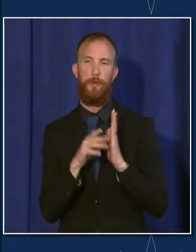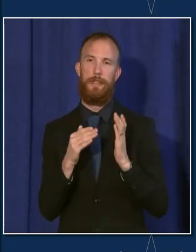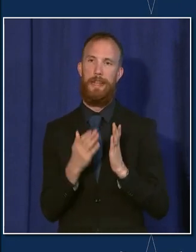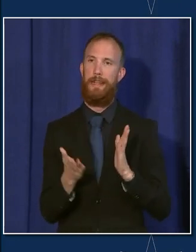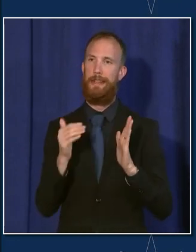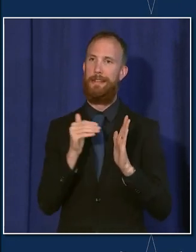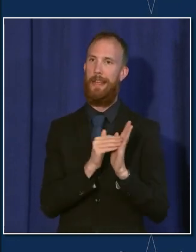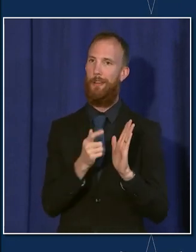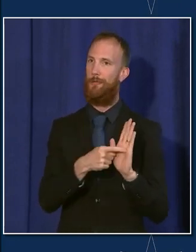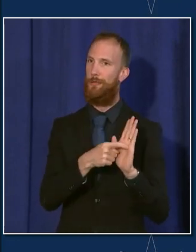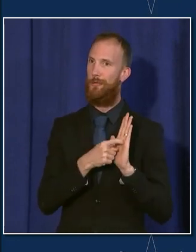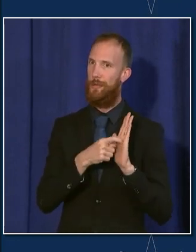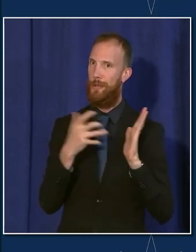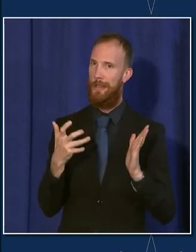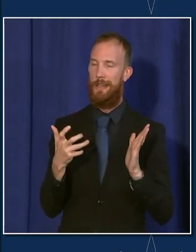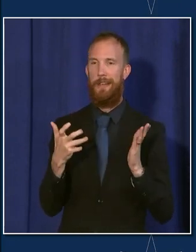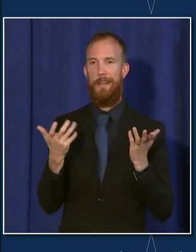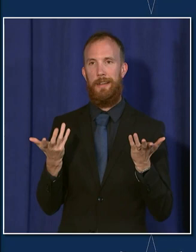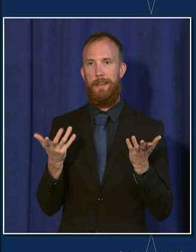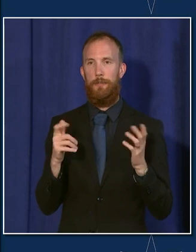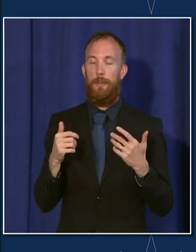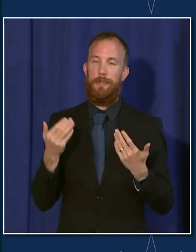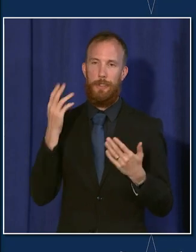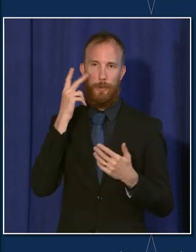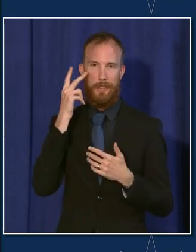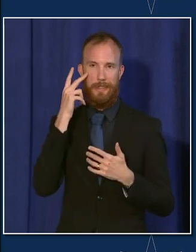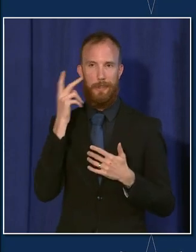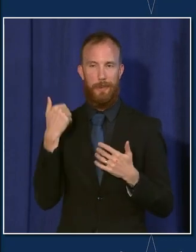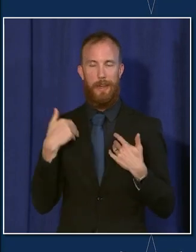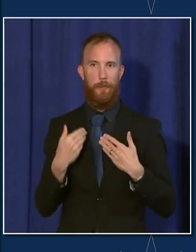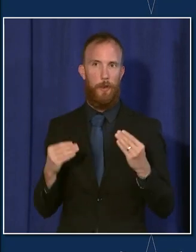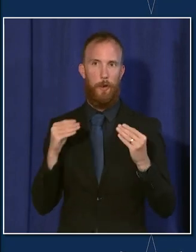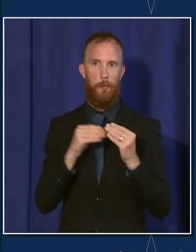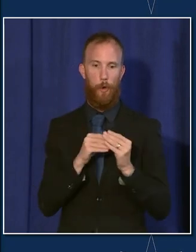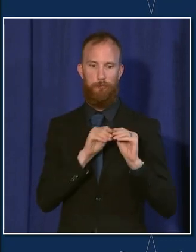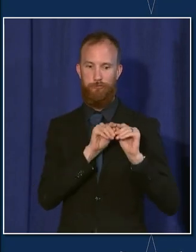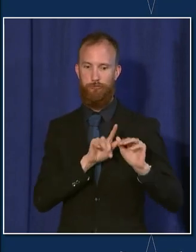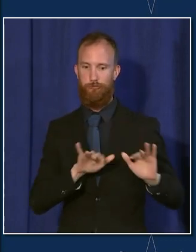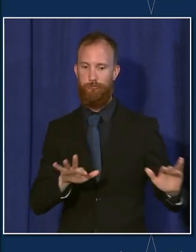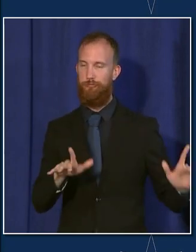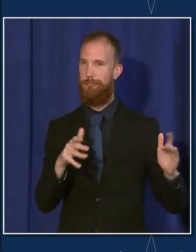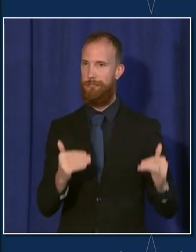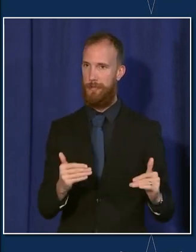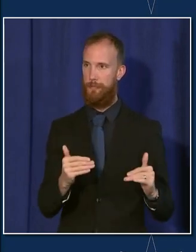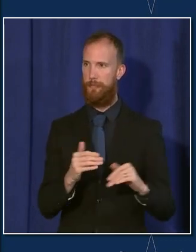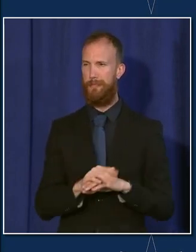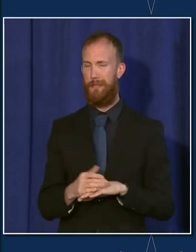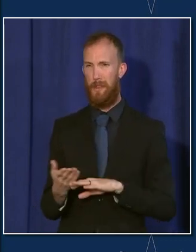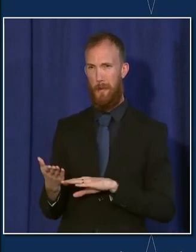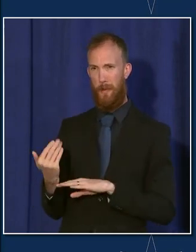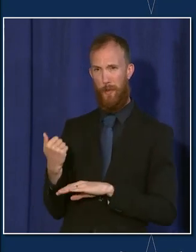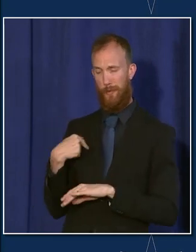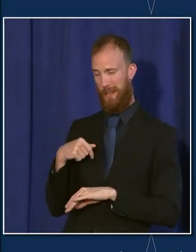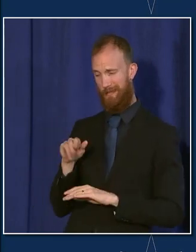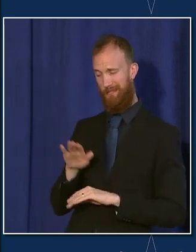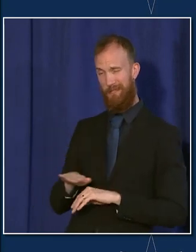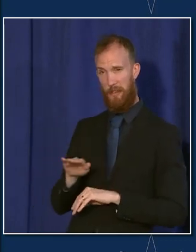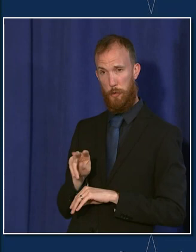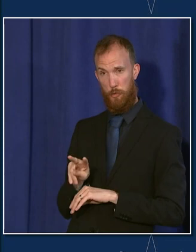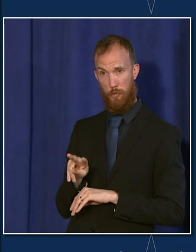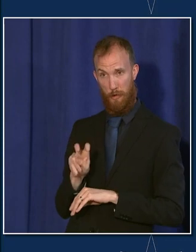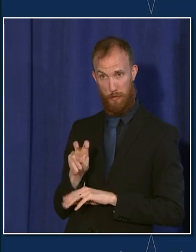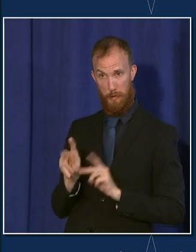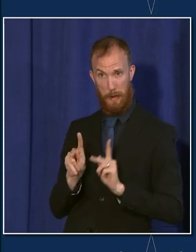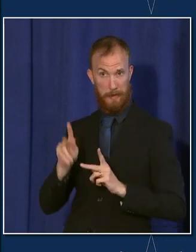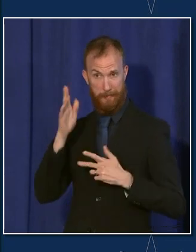as Chicago's case count moves into the higher transmission risk. Already, when we crossed that 200 case per day mark,